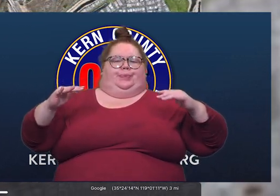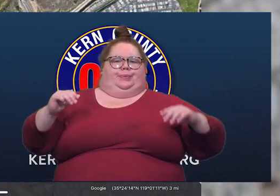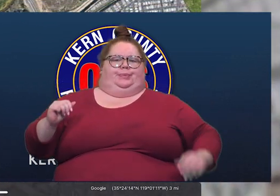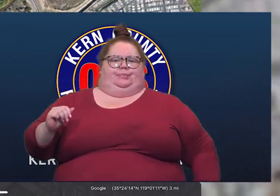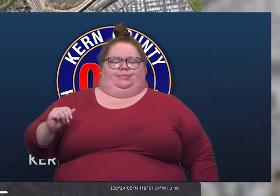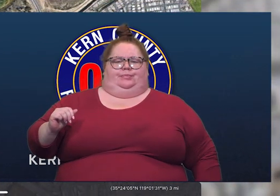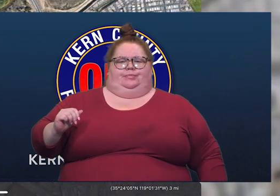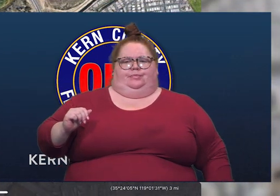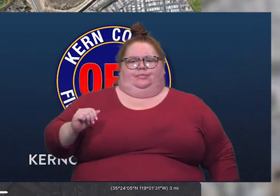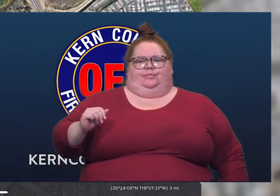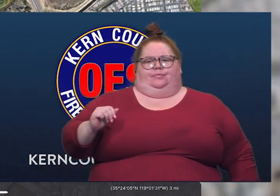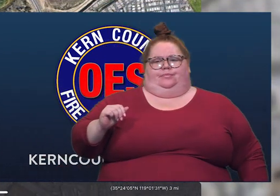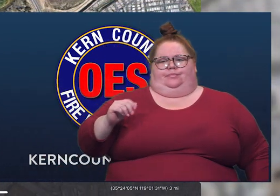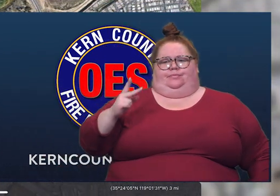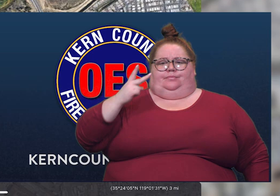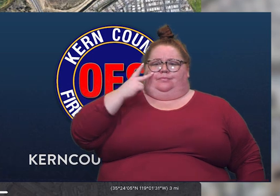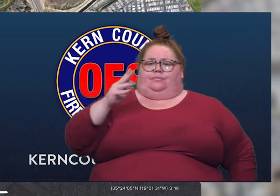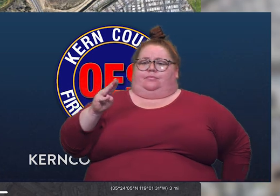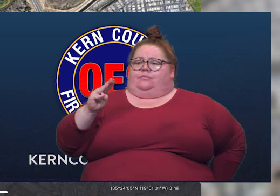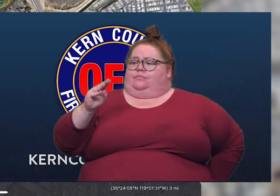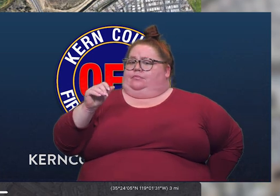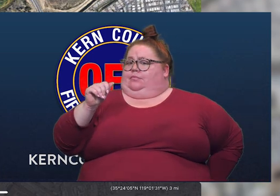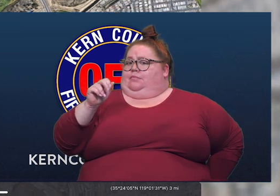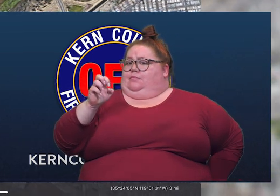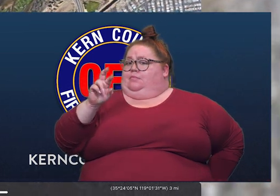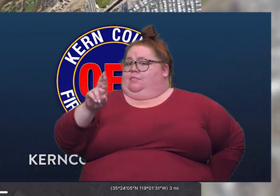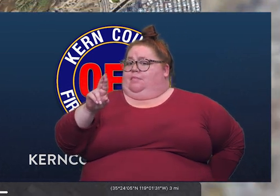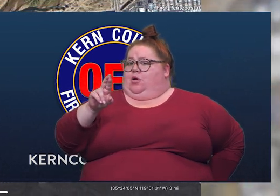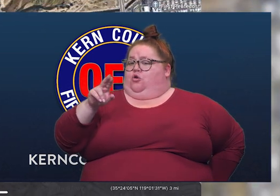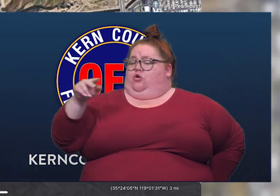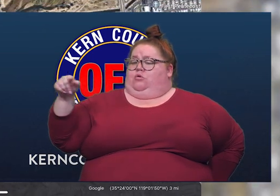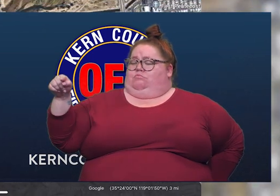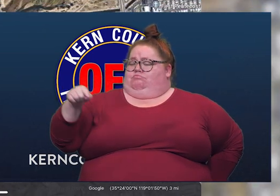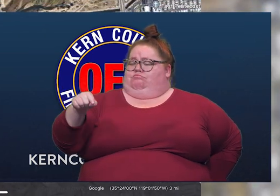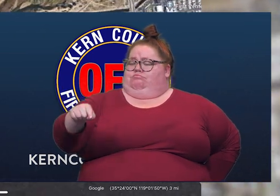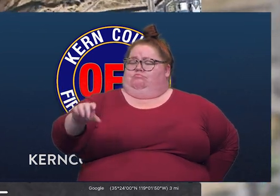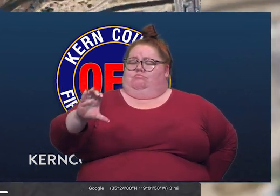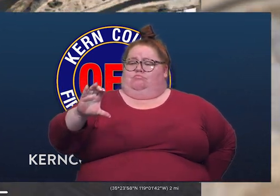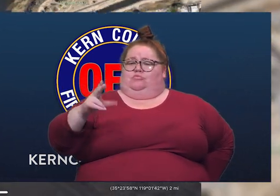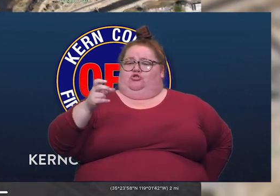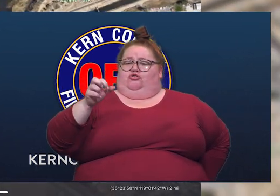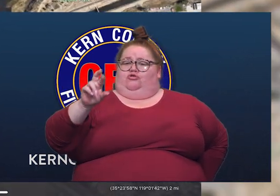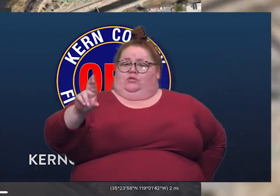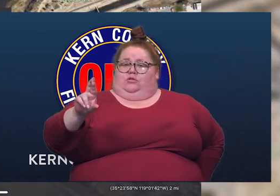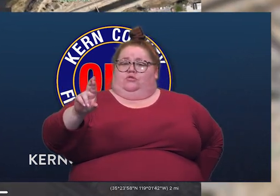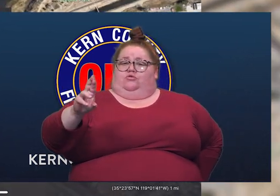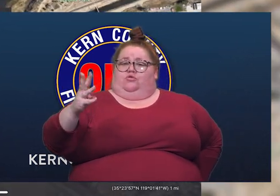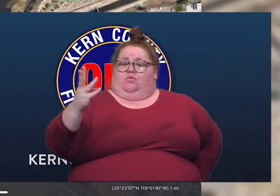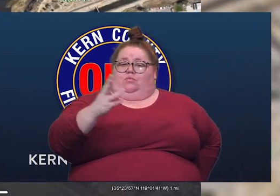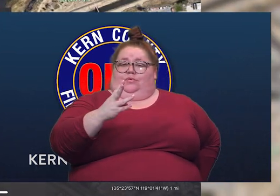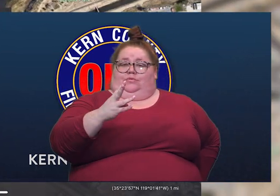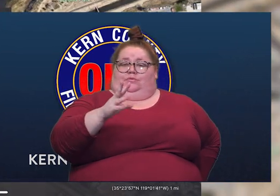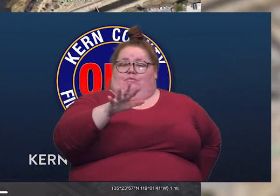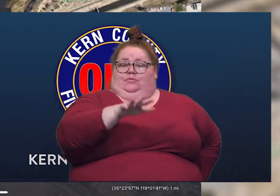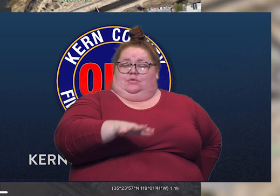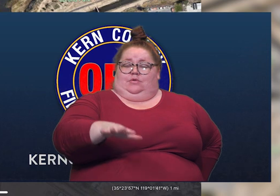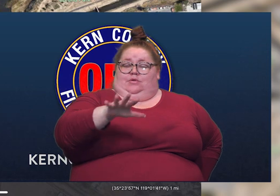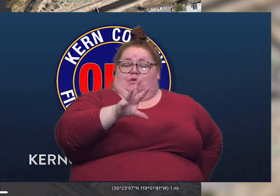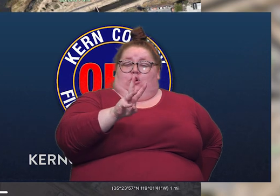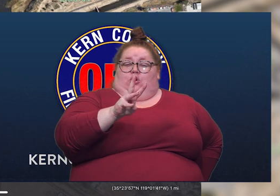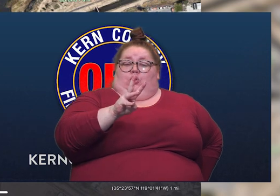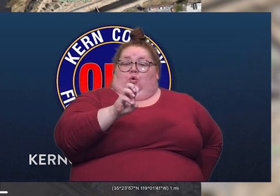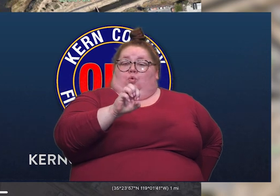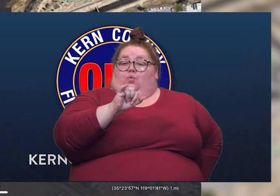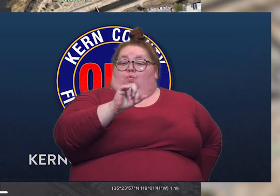Manor and then Chester, just past, just to the west of Chester, you have another weir.